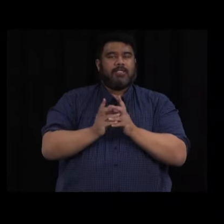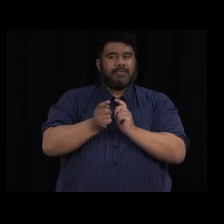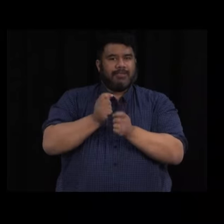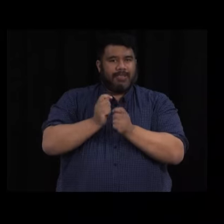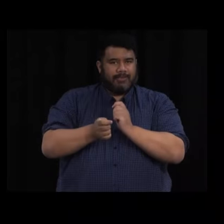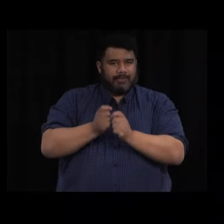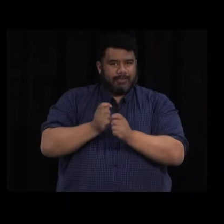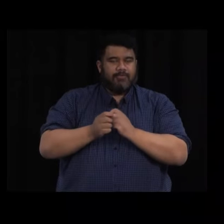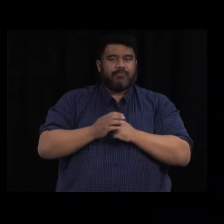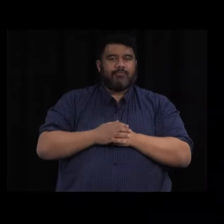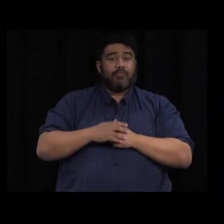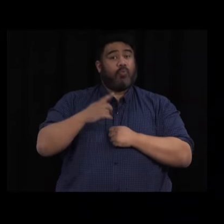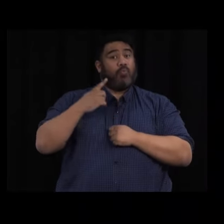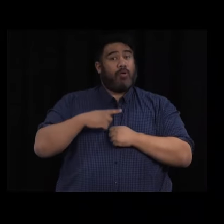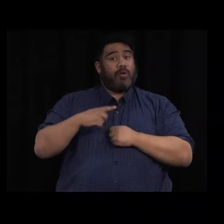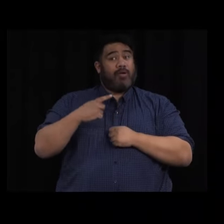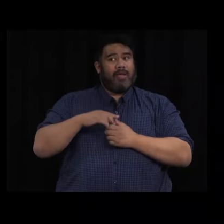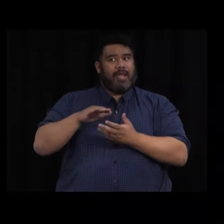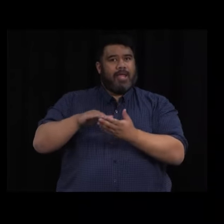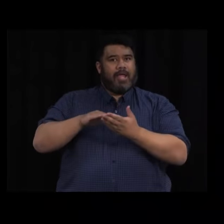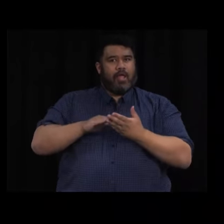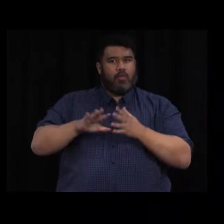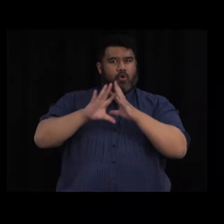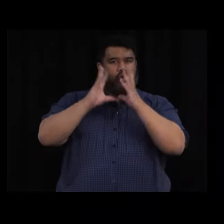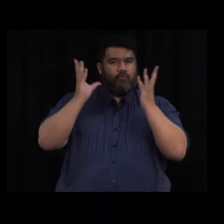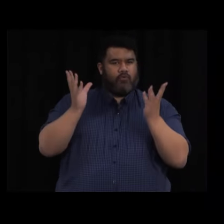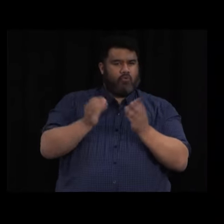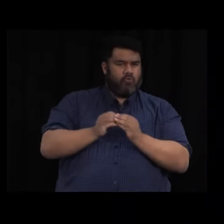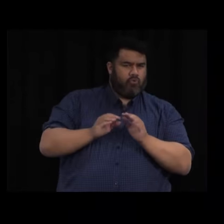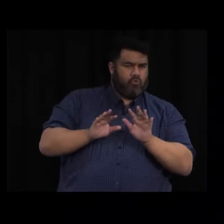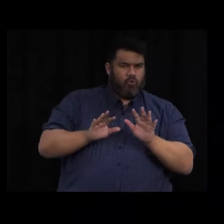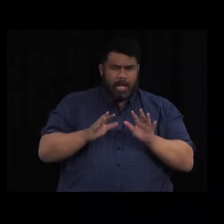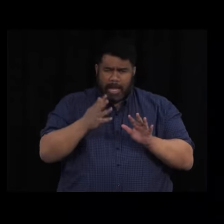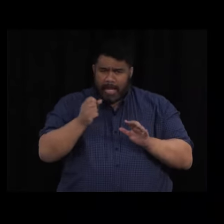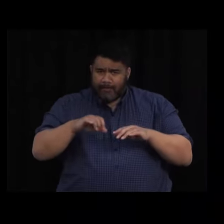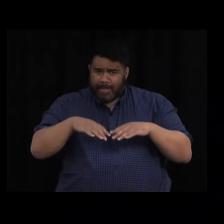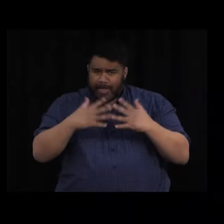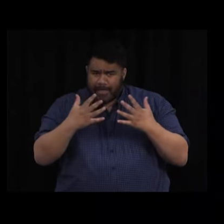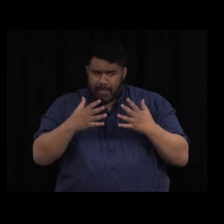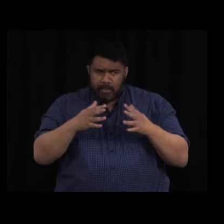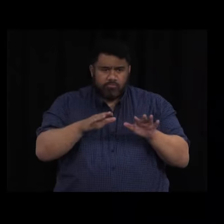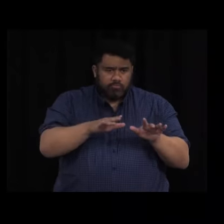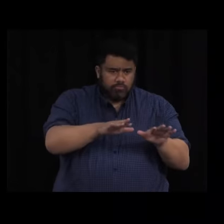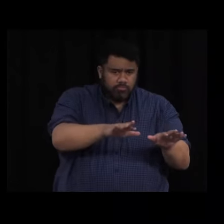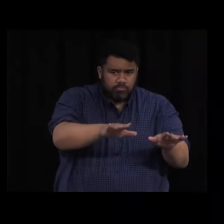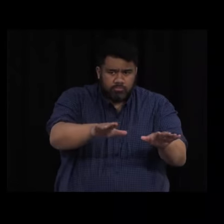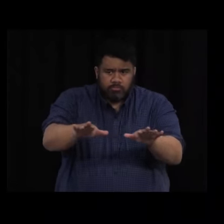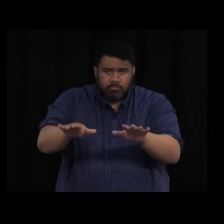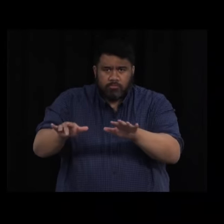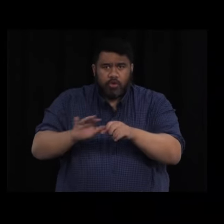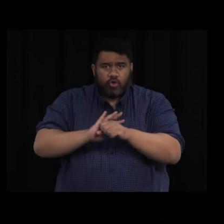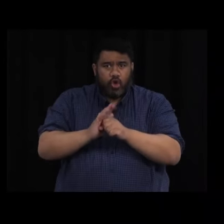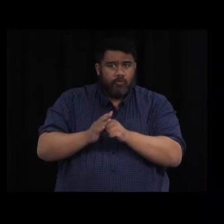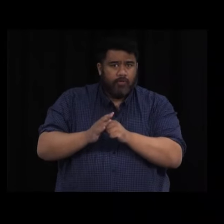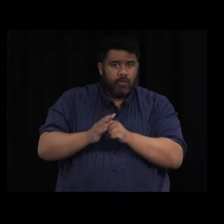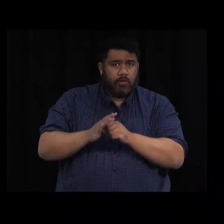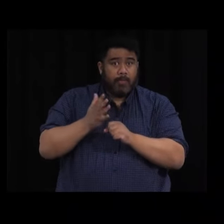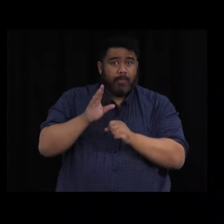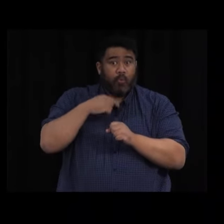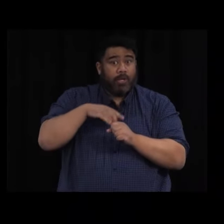overall testing to help us identify whether there are any chains of transmission out there that we are not yet aware of, and help us